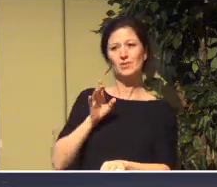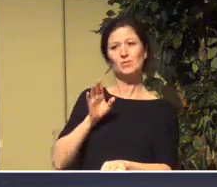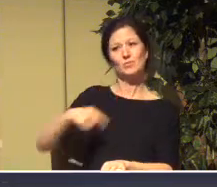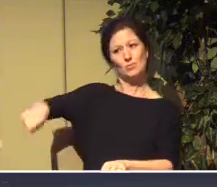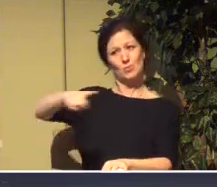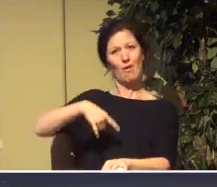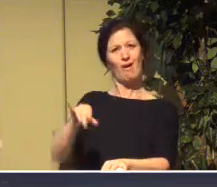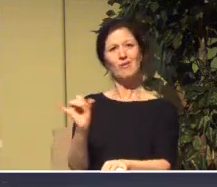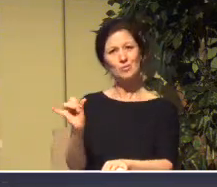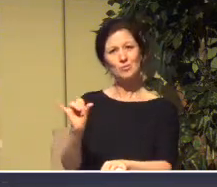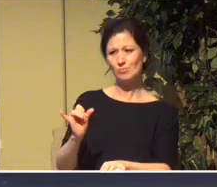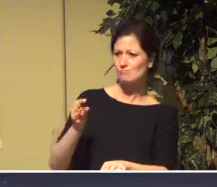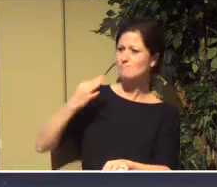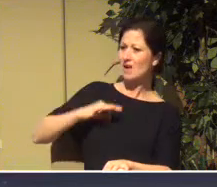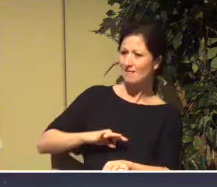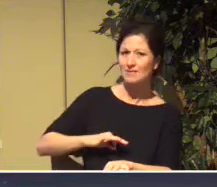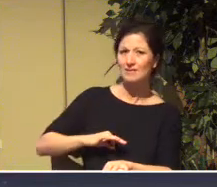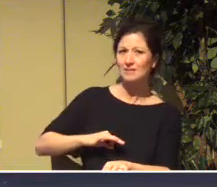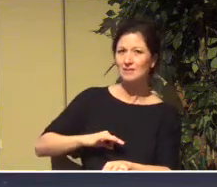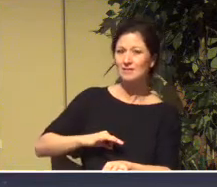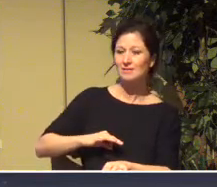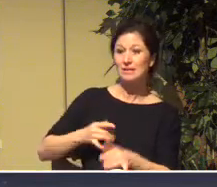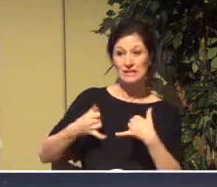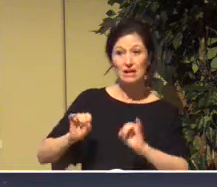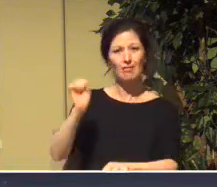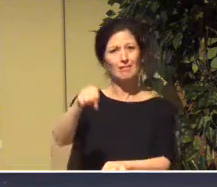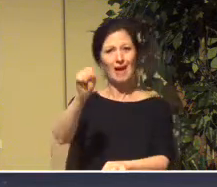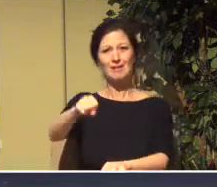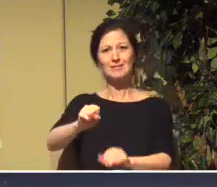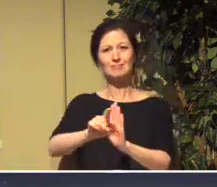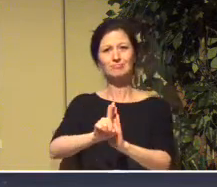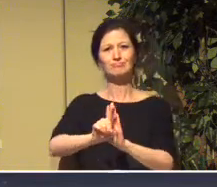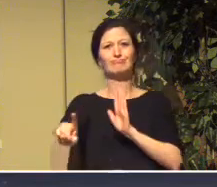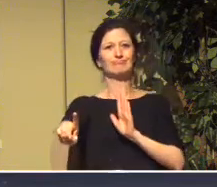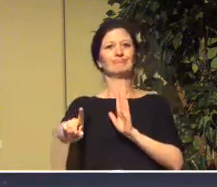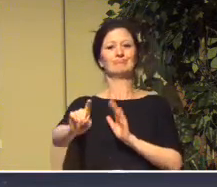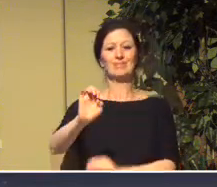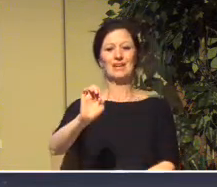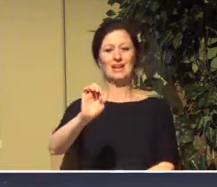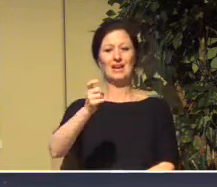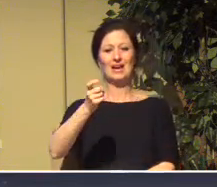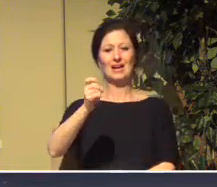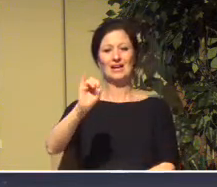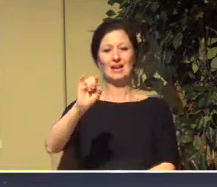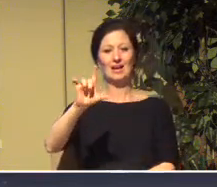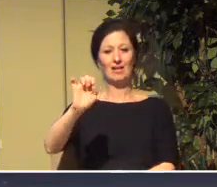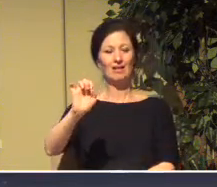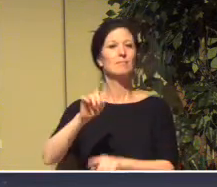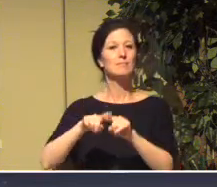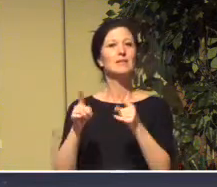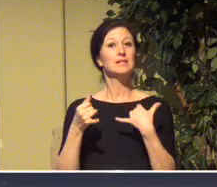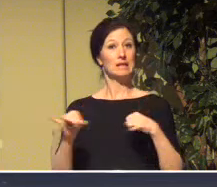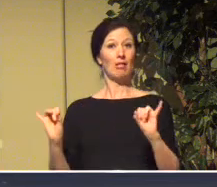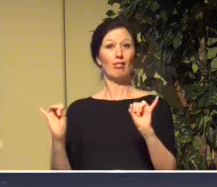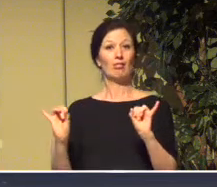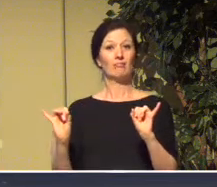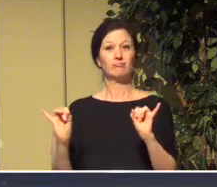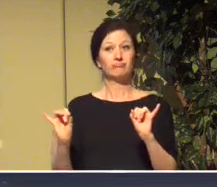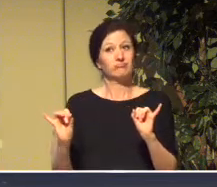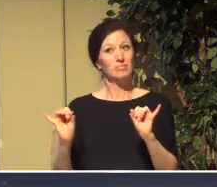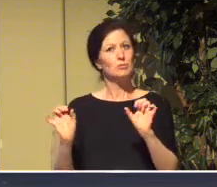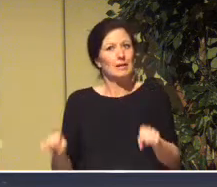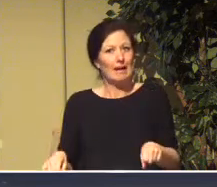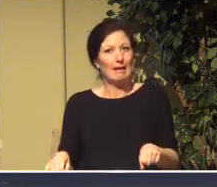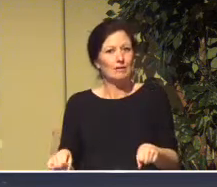He's really saying, even in exile, because this is going to be a time, a lengthy time, don't just put your